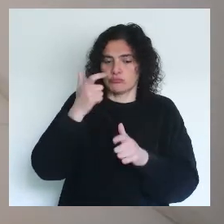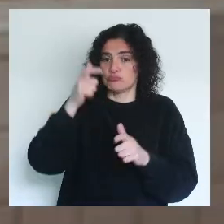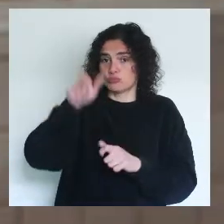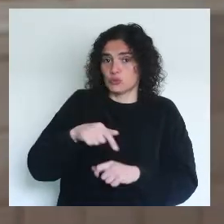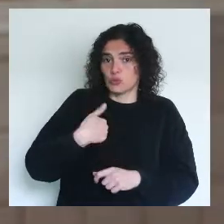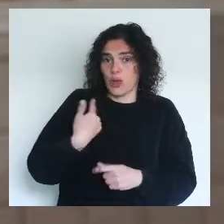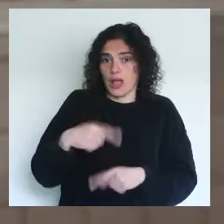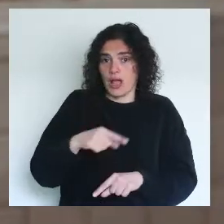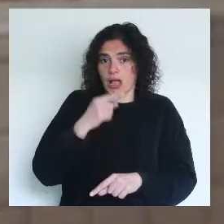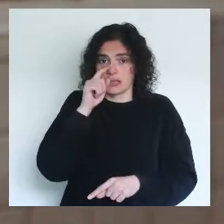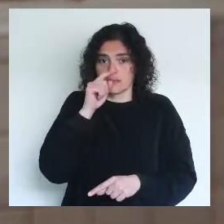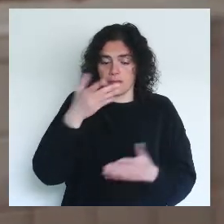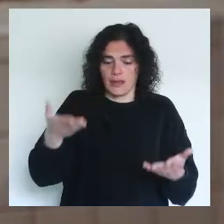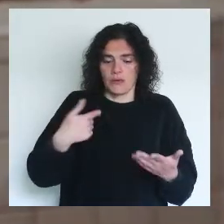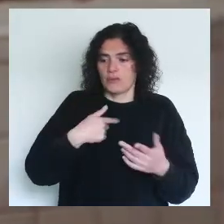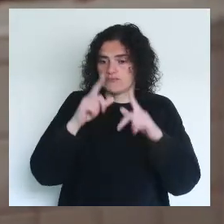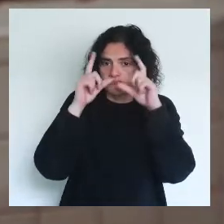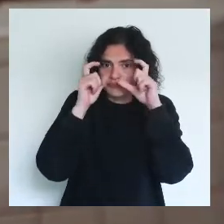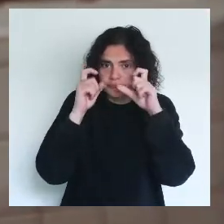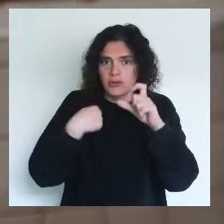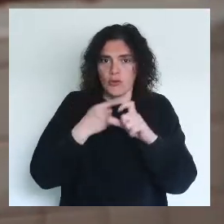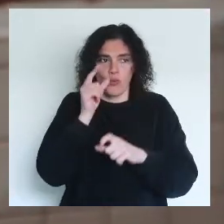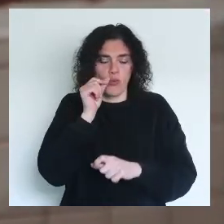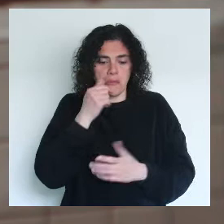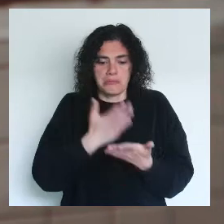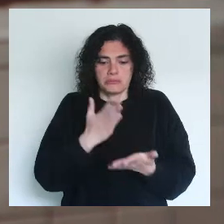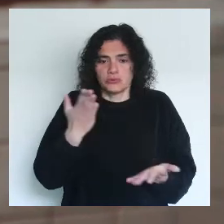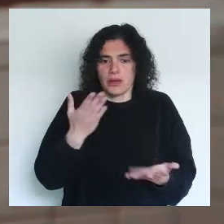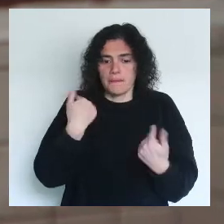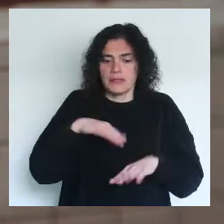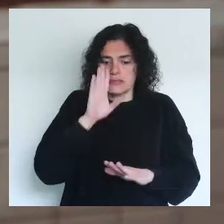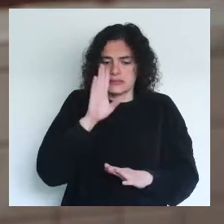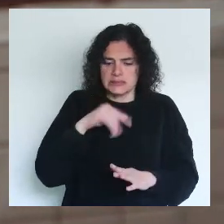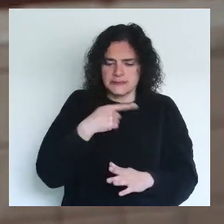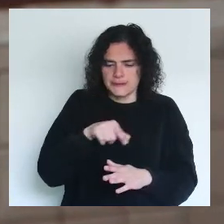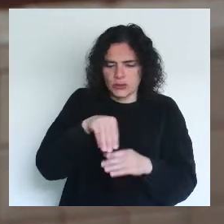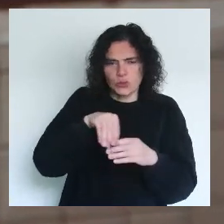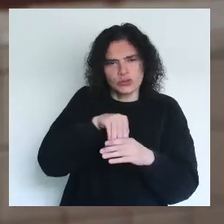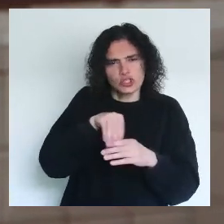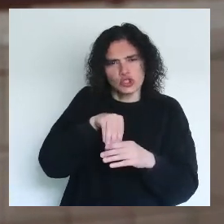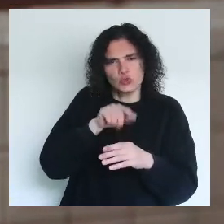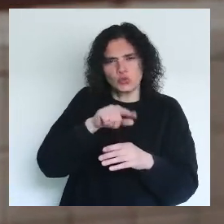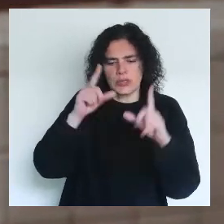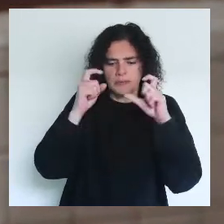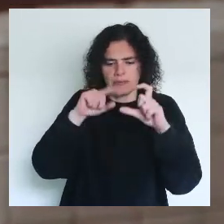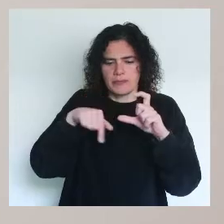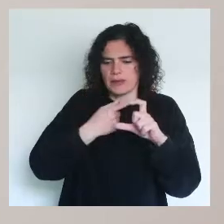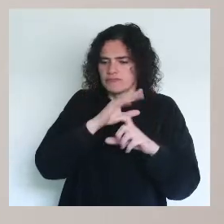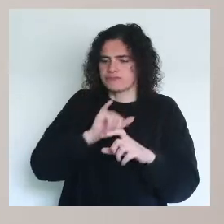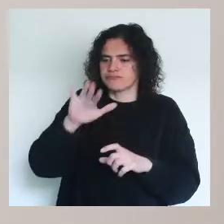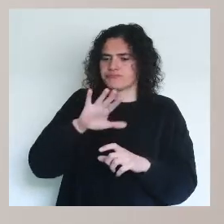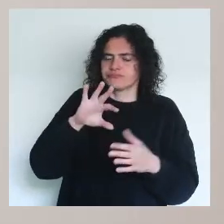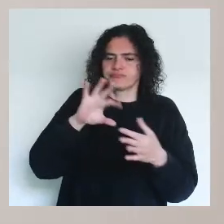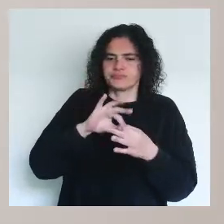The character in the bathtub, it's a, you know, it's a photo of a man, it could be just that. But if you contextualize this image in the